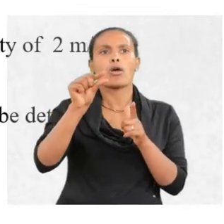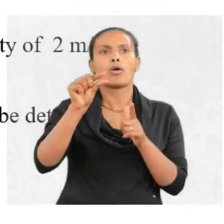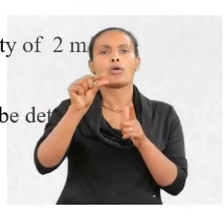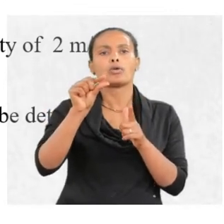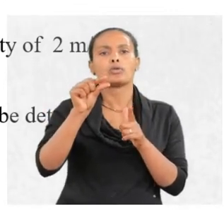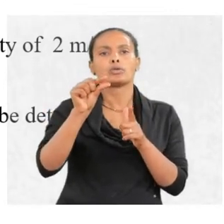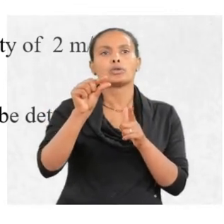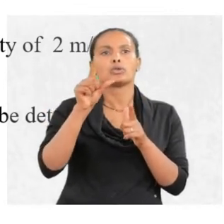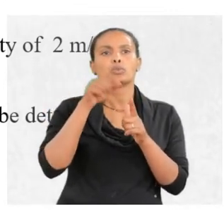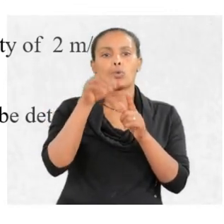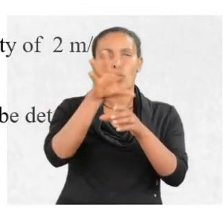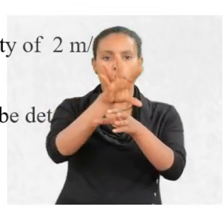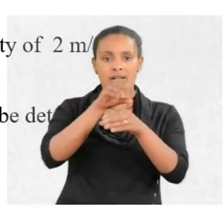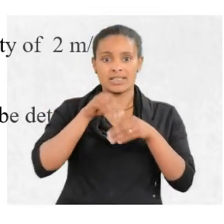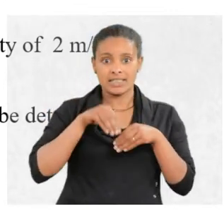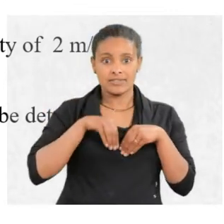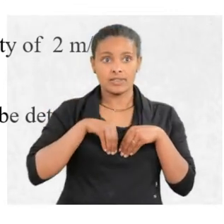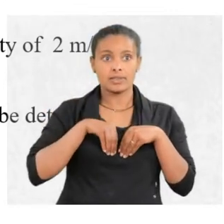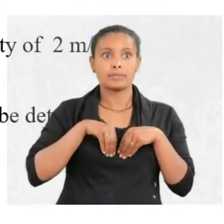perceive.